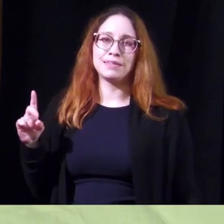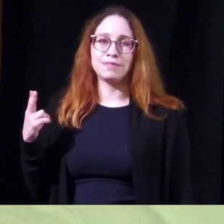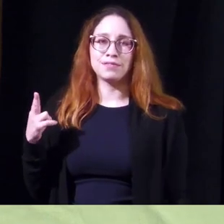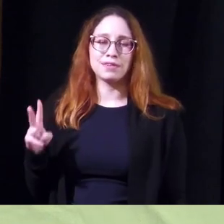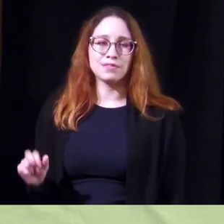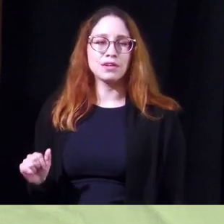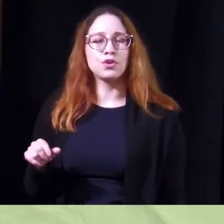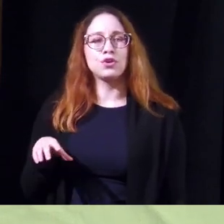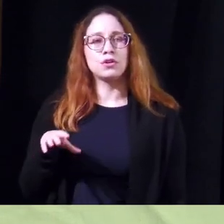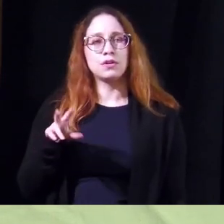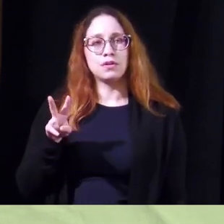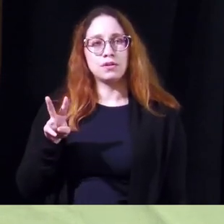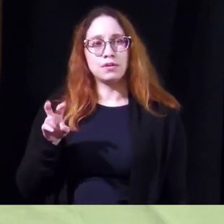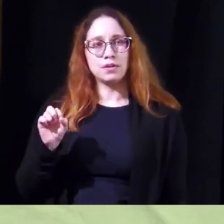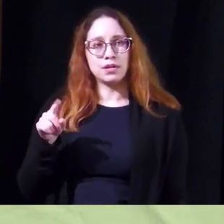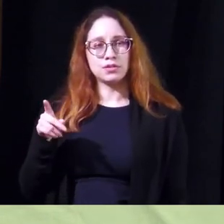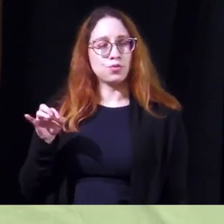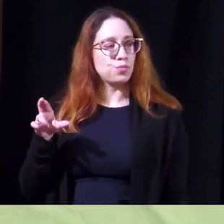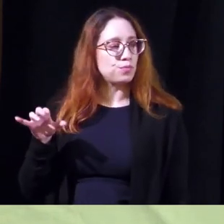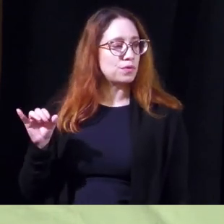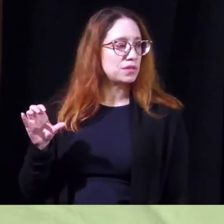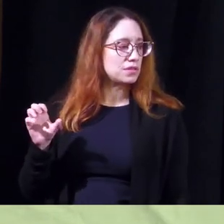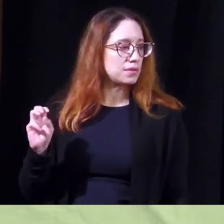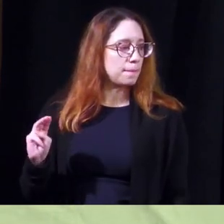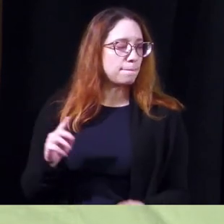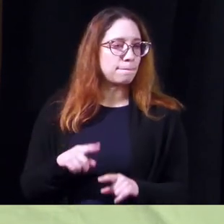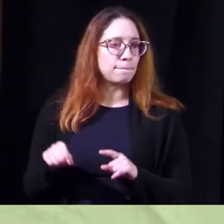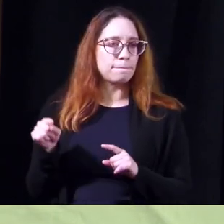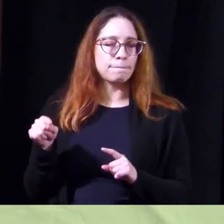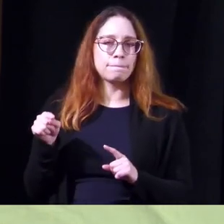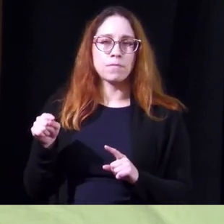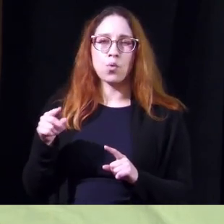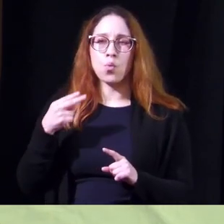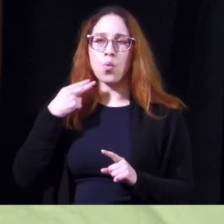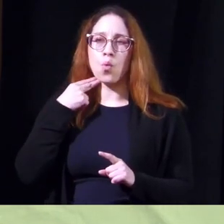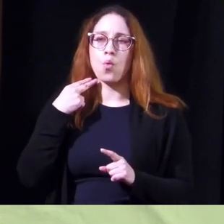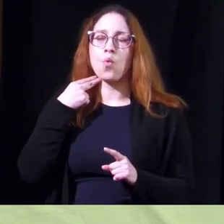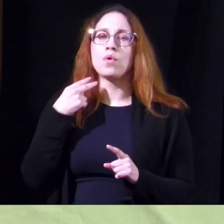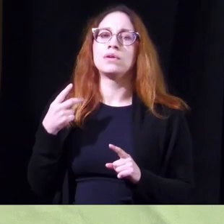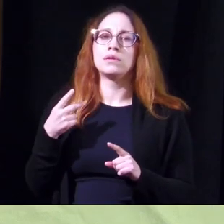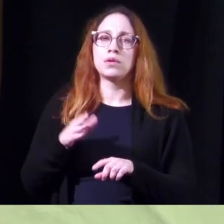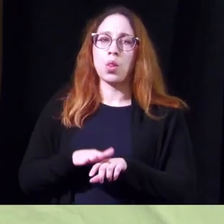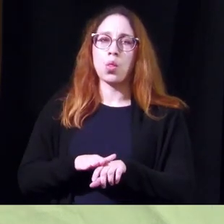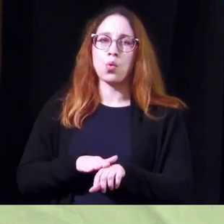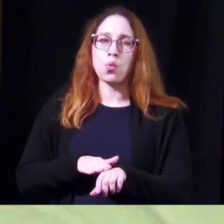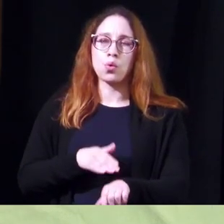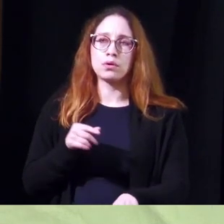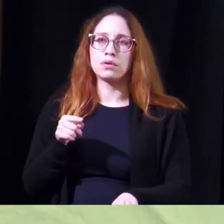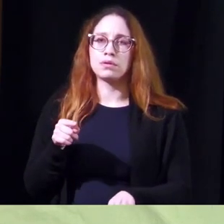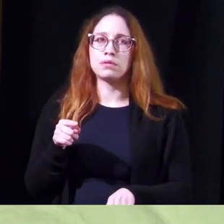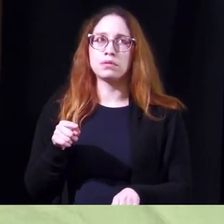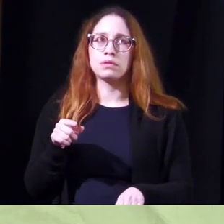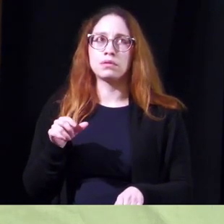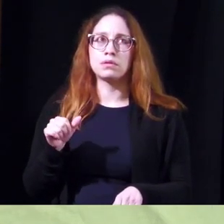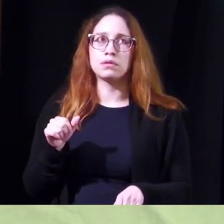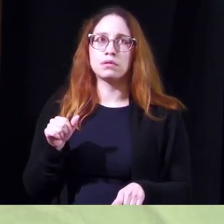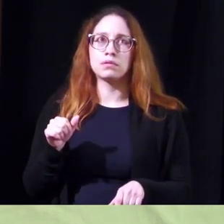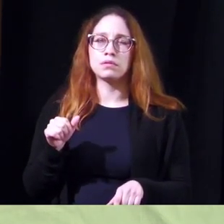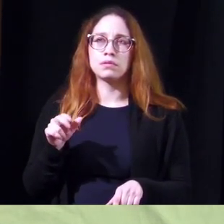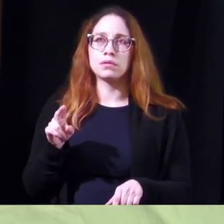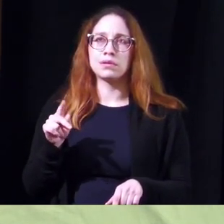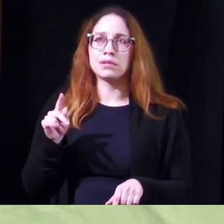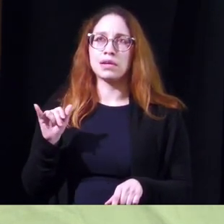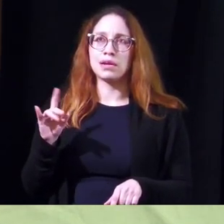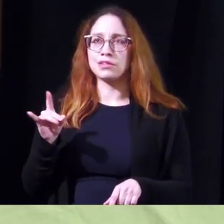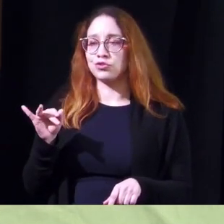vasopressin and uh that is the medic that's a hormone that slows up the it's an anti-diuretic hormone